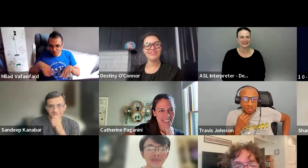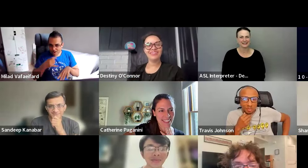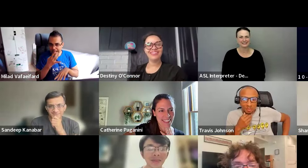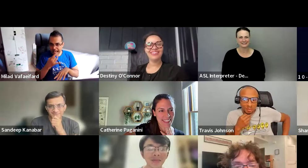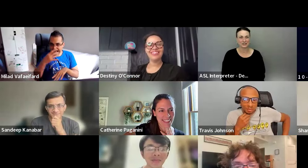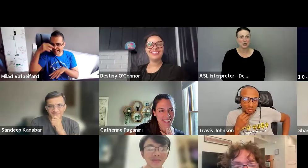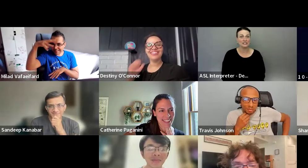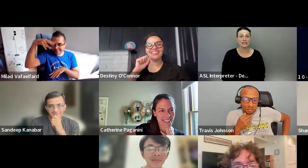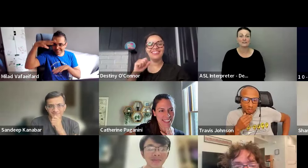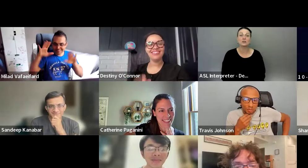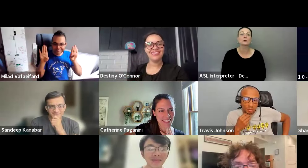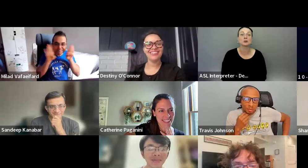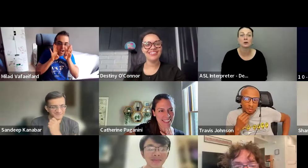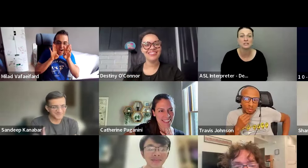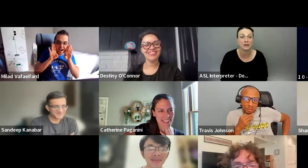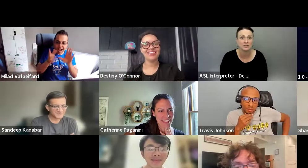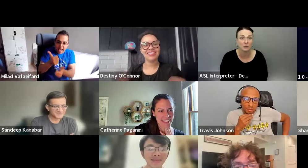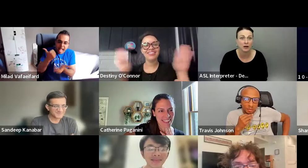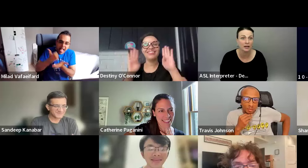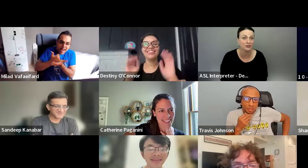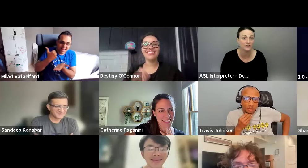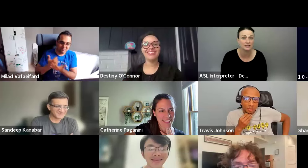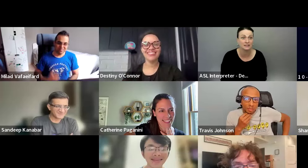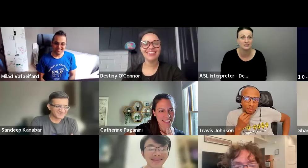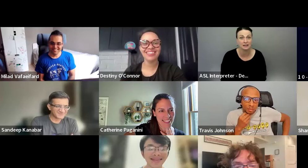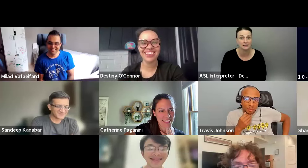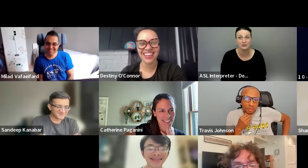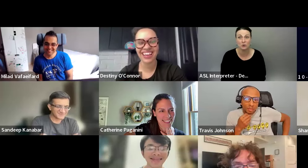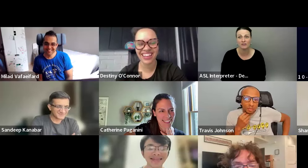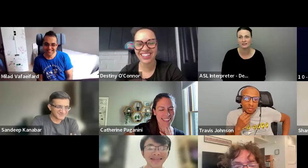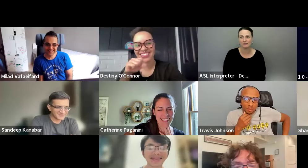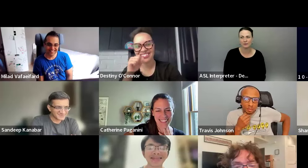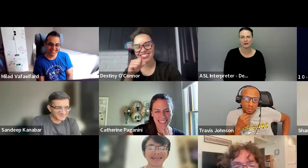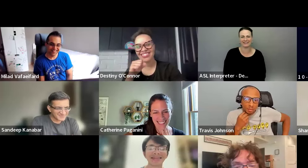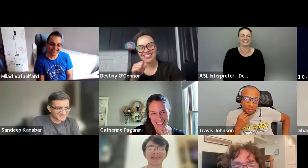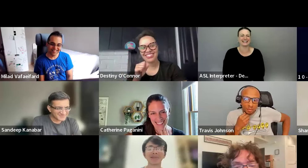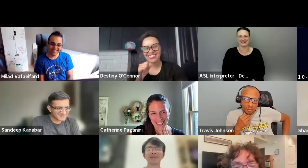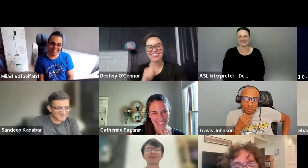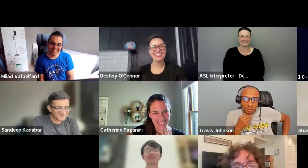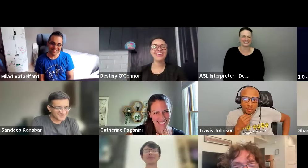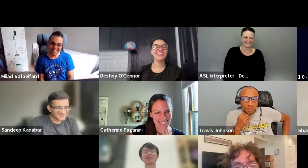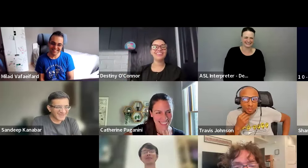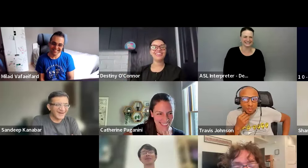I gotta, you know, it's like if the doors are closing on the subway and your face gets stuck in the door, that's kind of where we are.